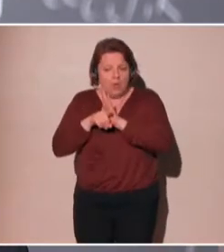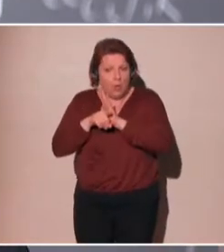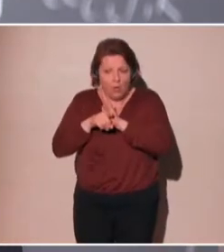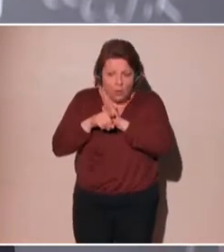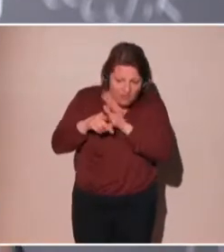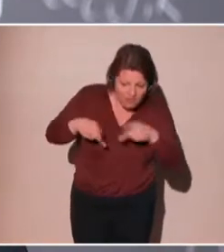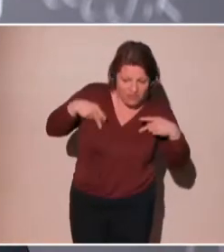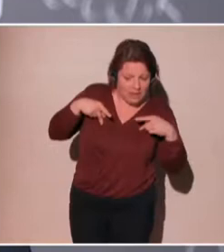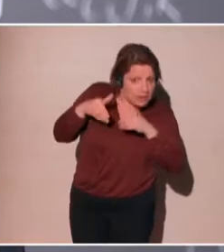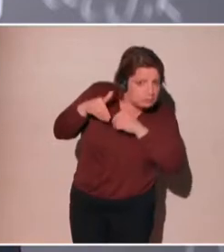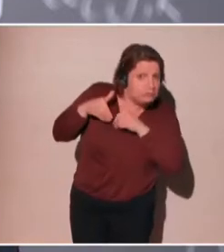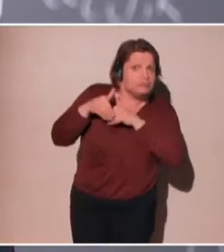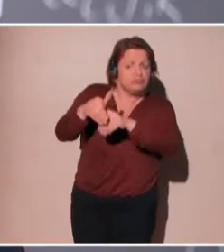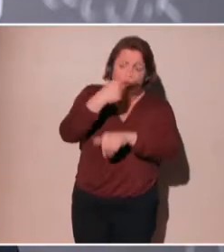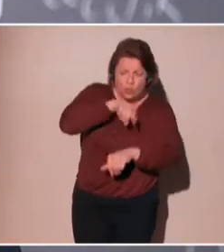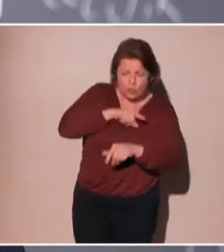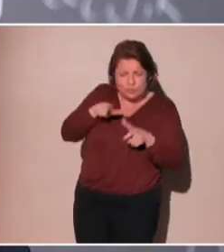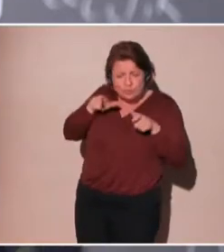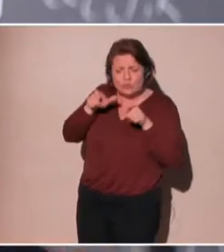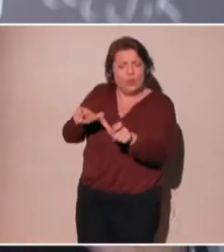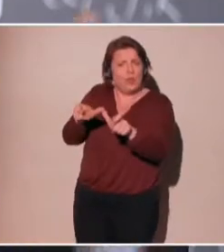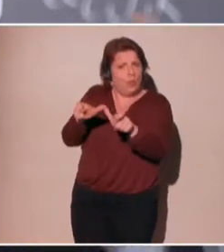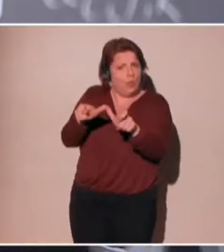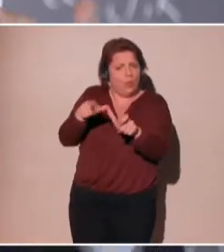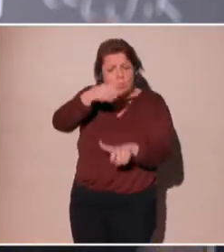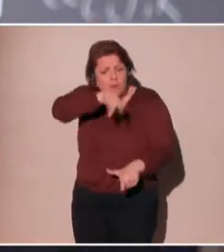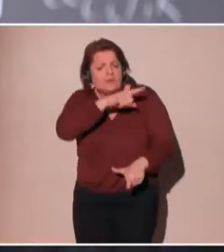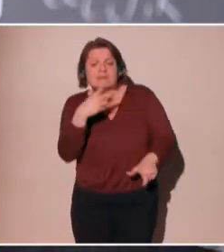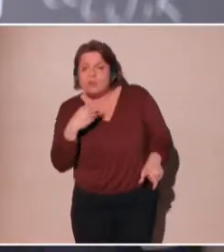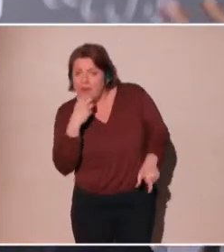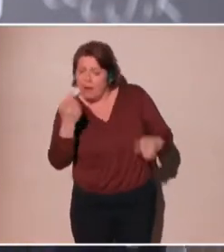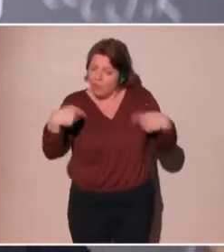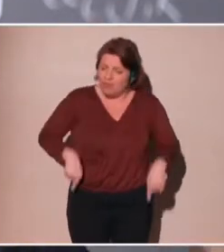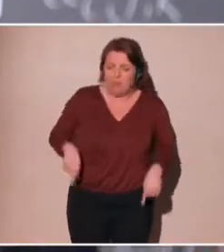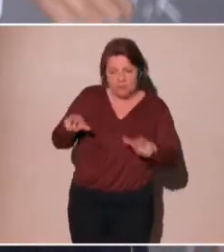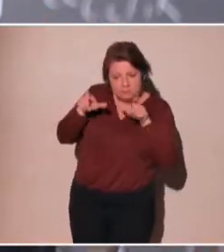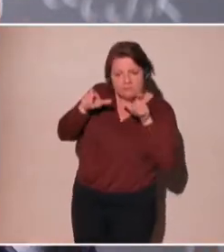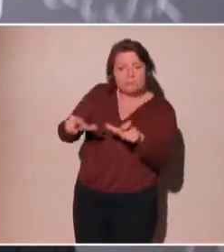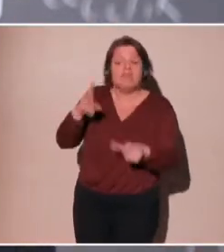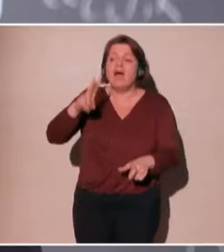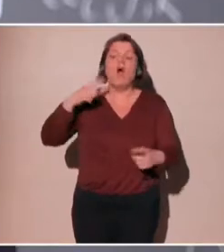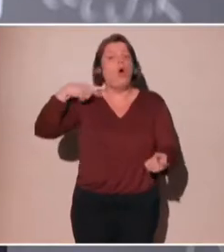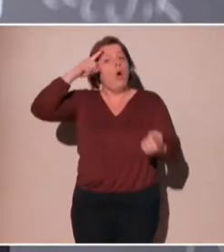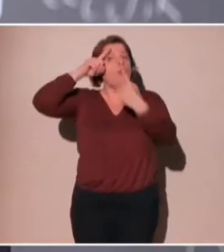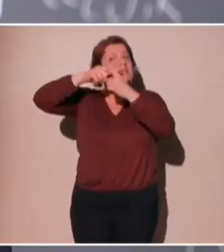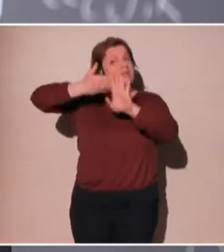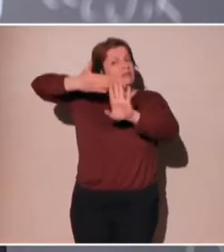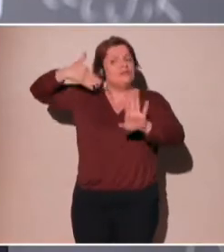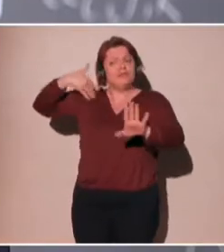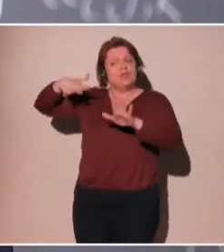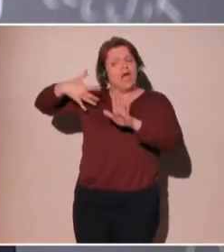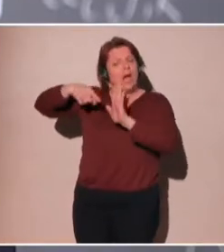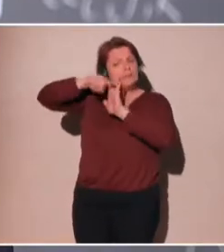GDPR, really be a living regulation that everybody can relate to.